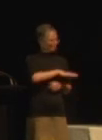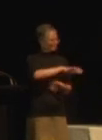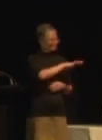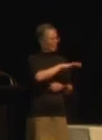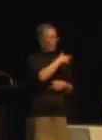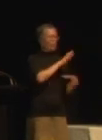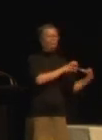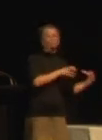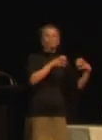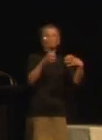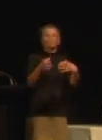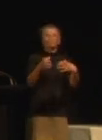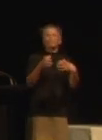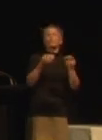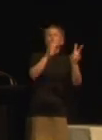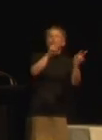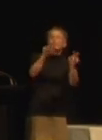as groups with friends or family.